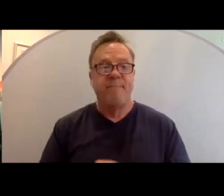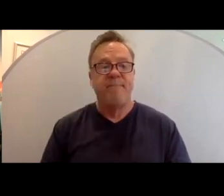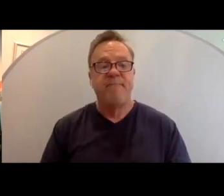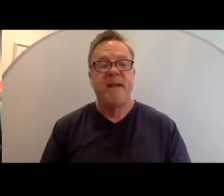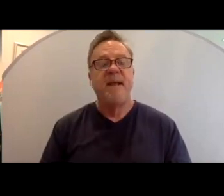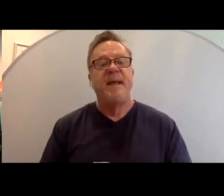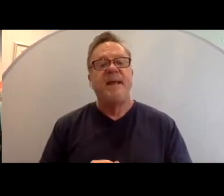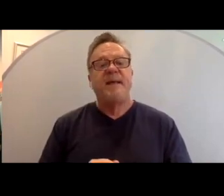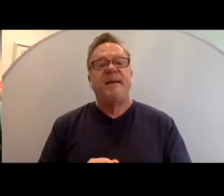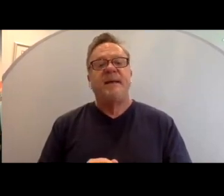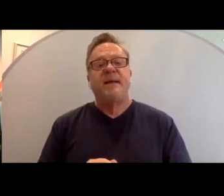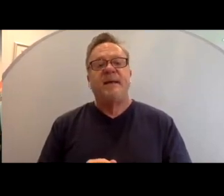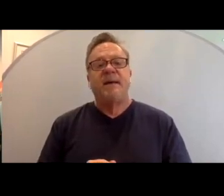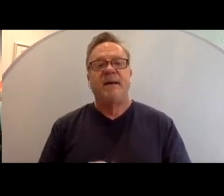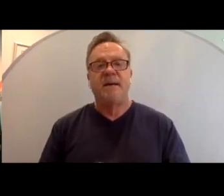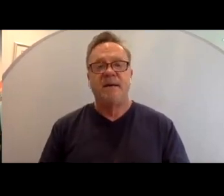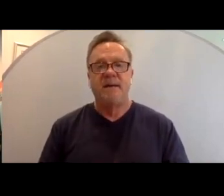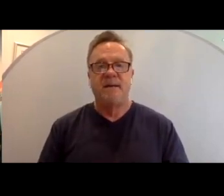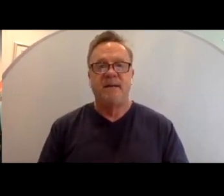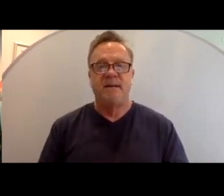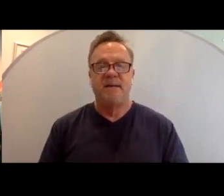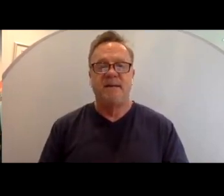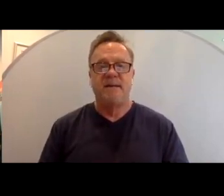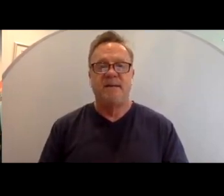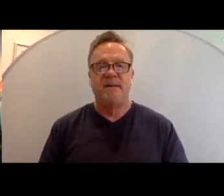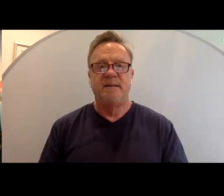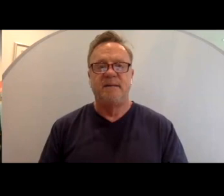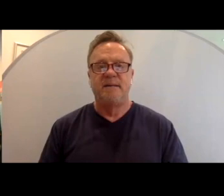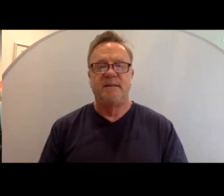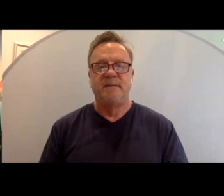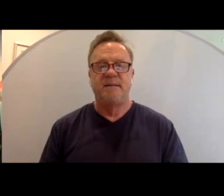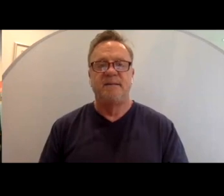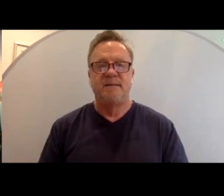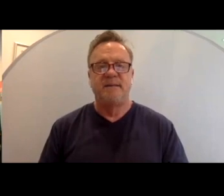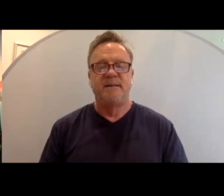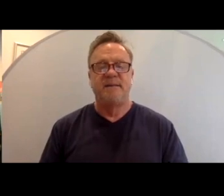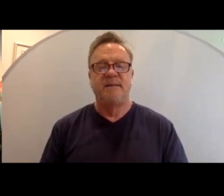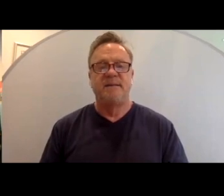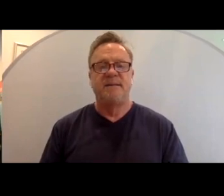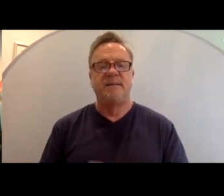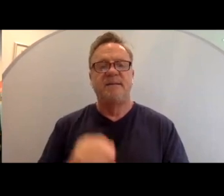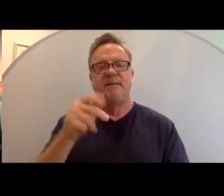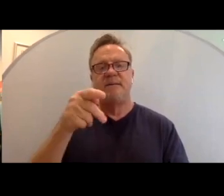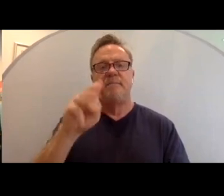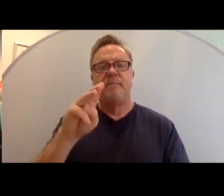And she has a